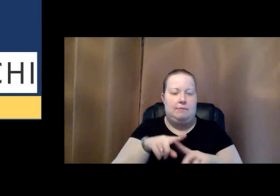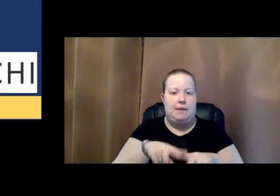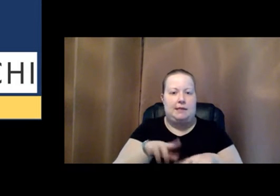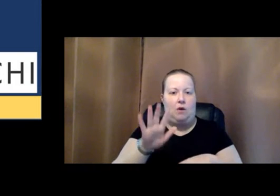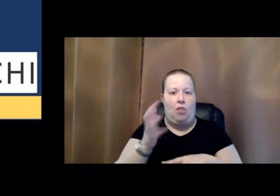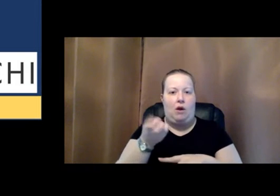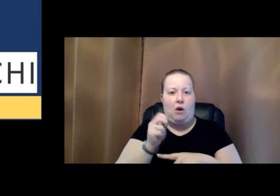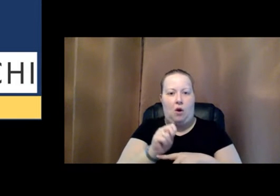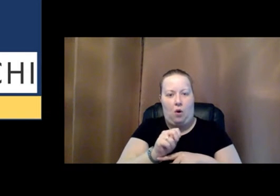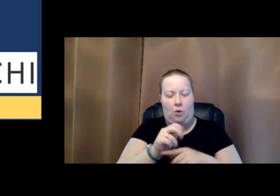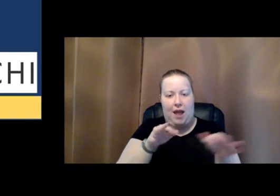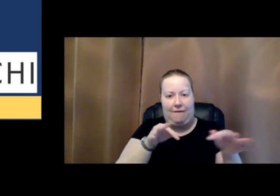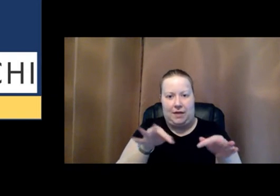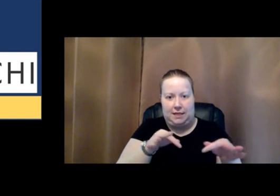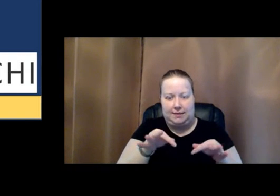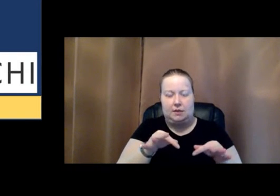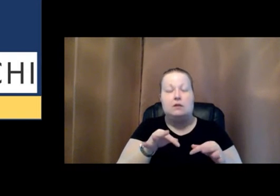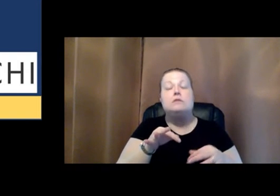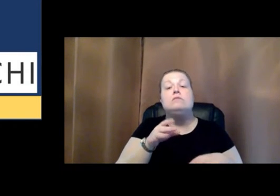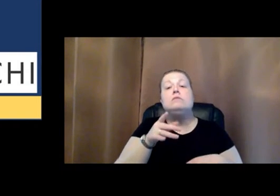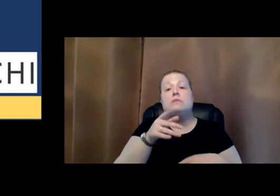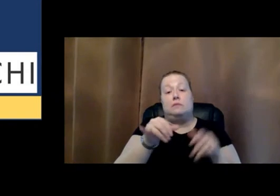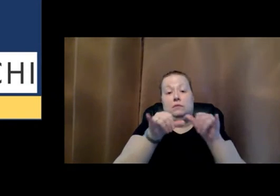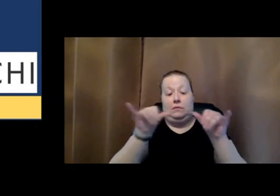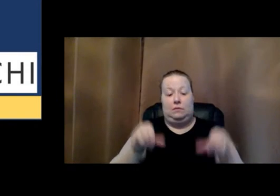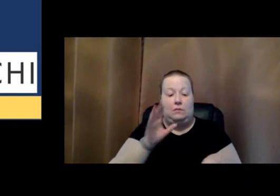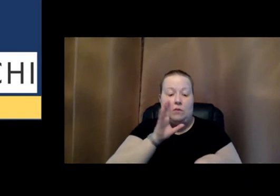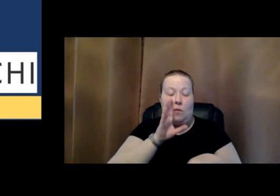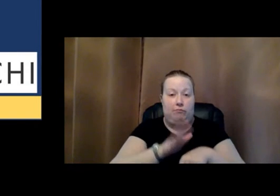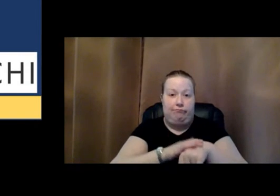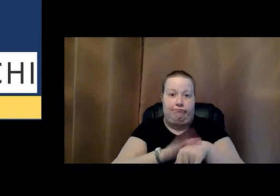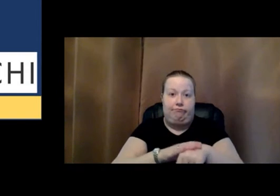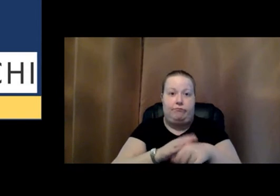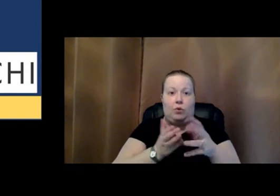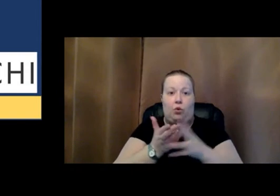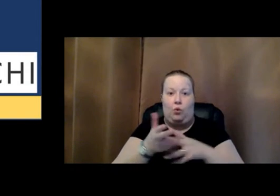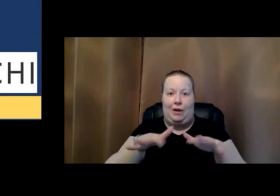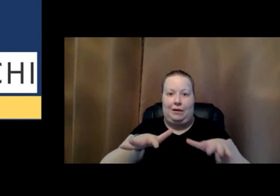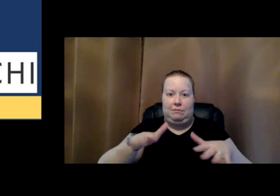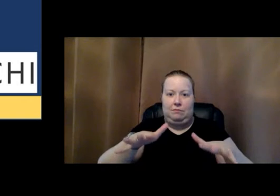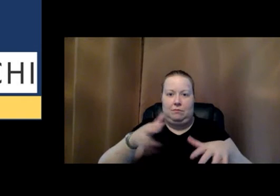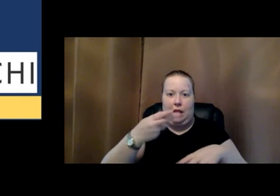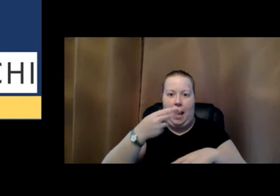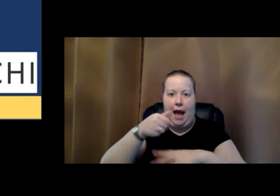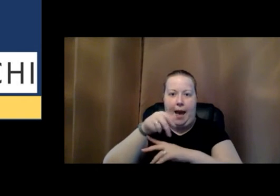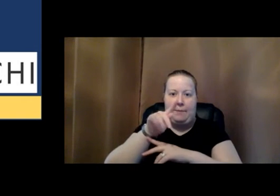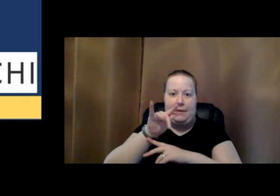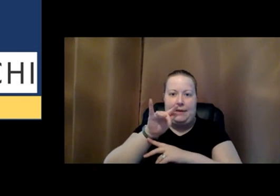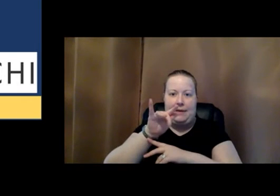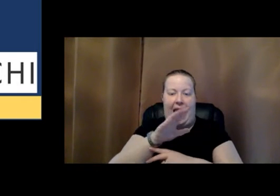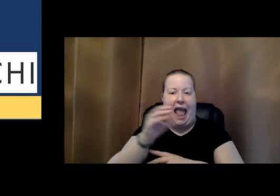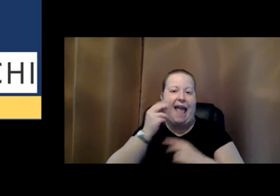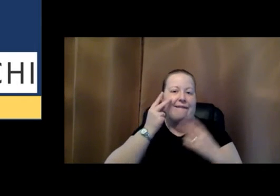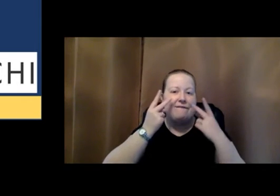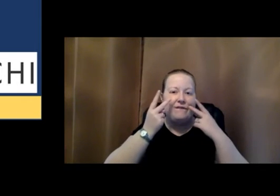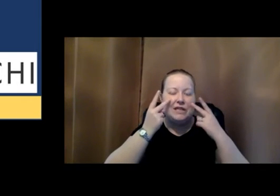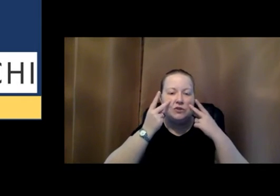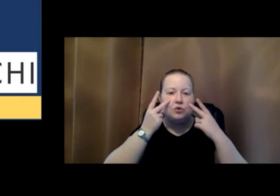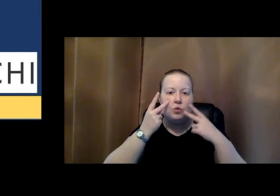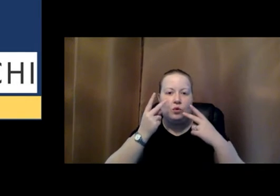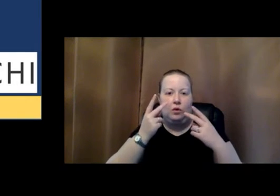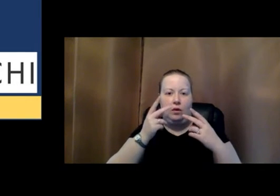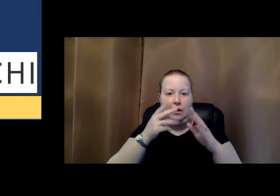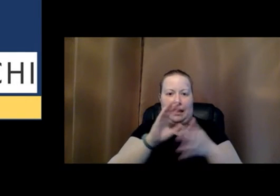And they'll do that notification or the system will do that notification via haptic and visual indicators on wrist wearable